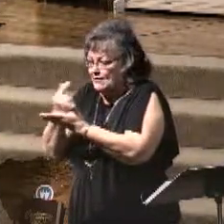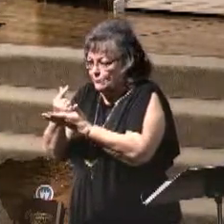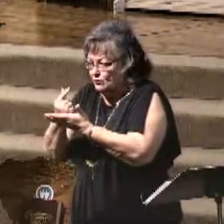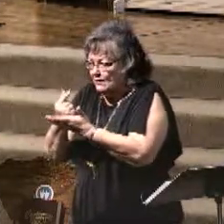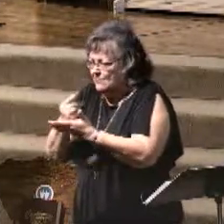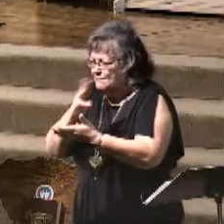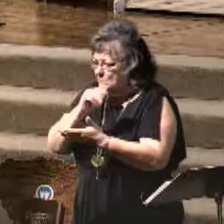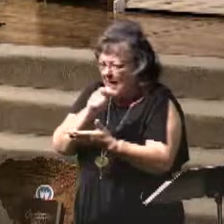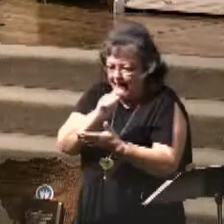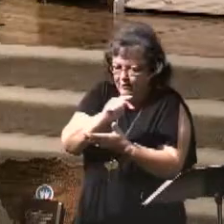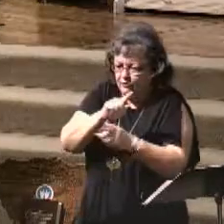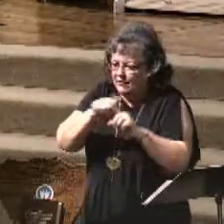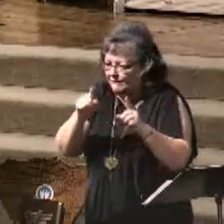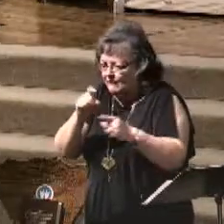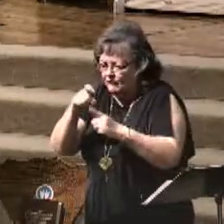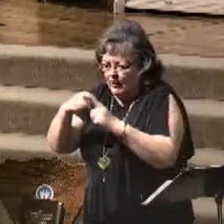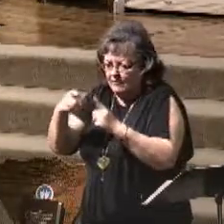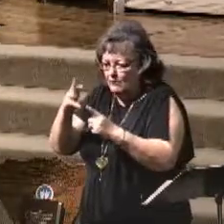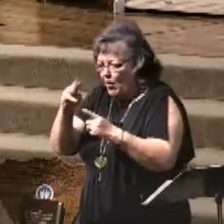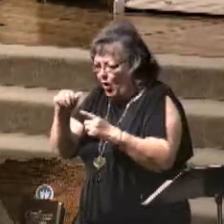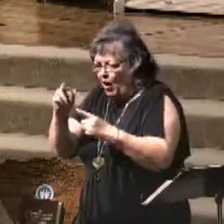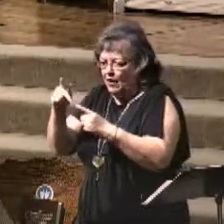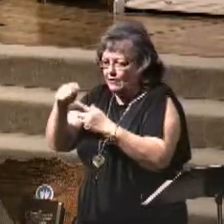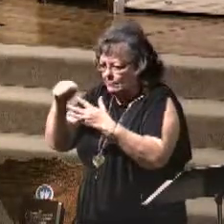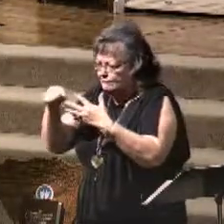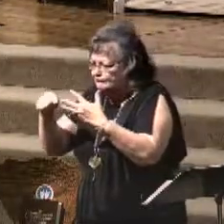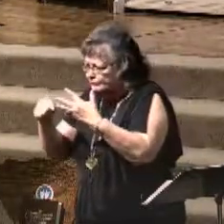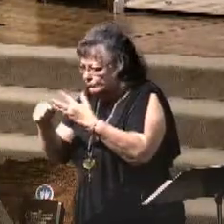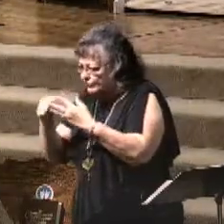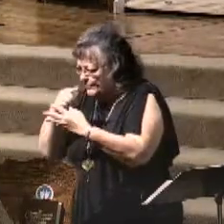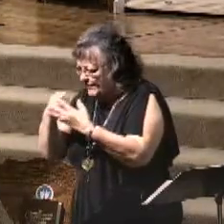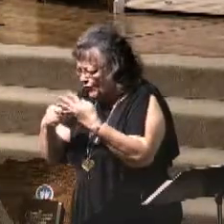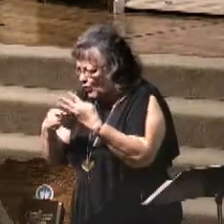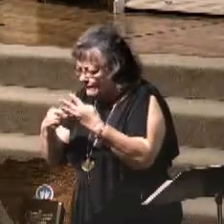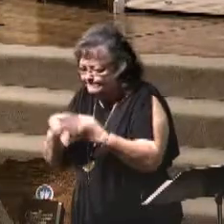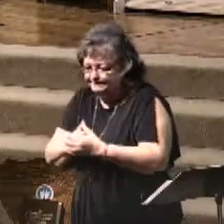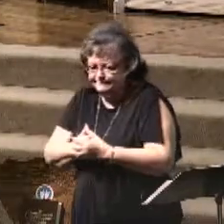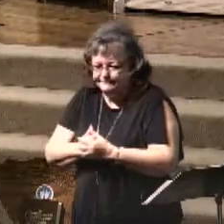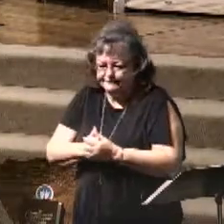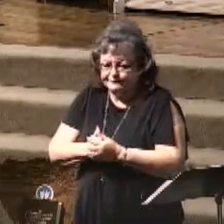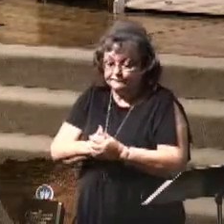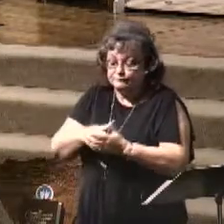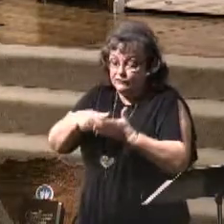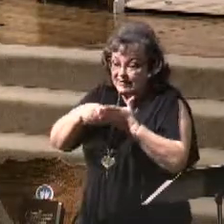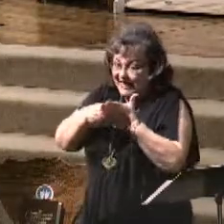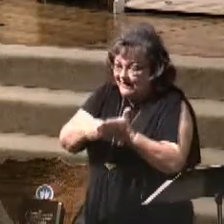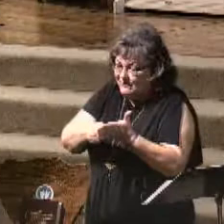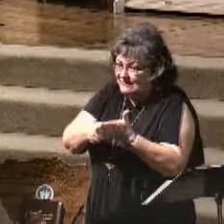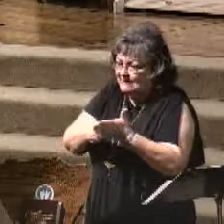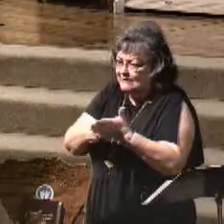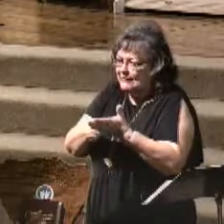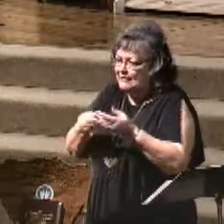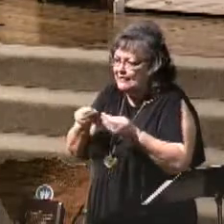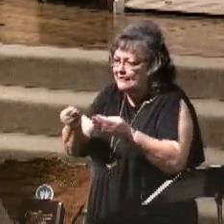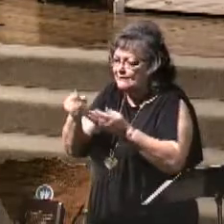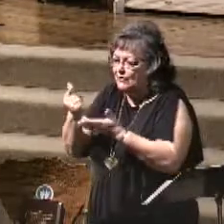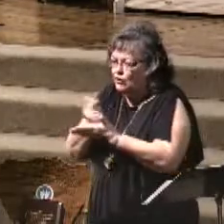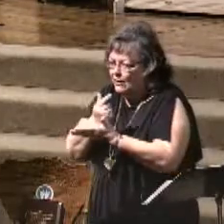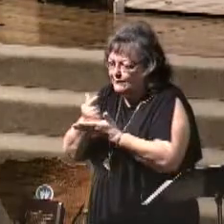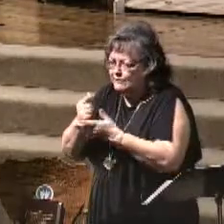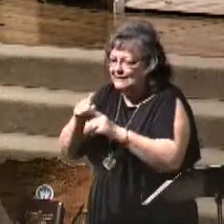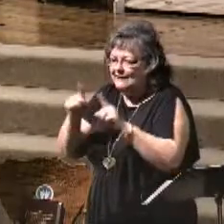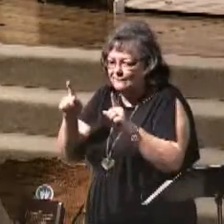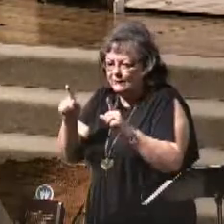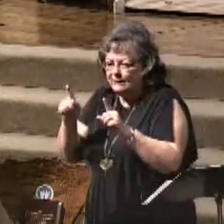And although they're telling the same account, same story, there's emphasis that is given in the Gospels differently